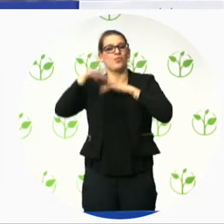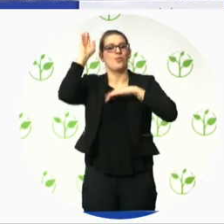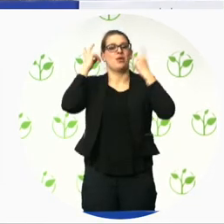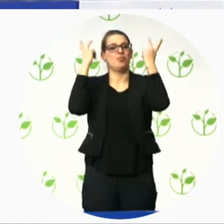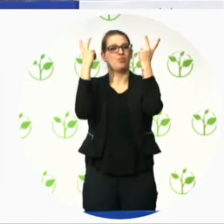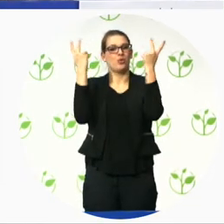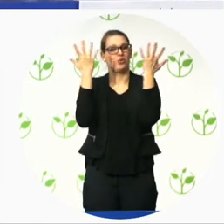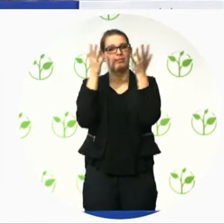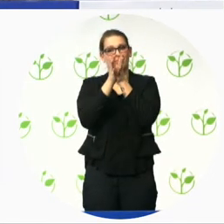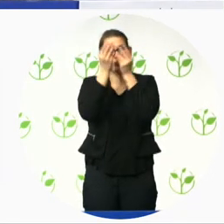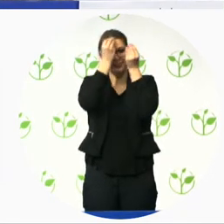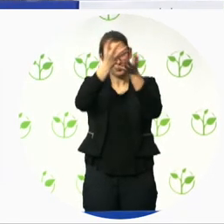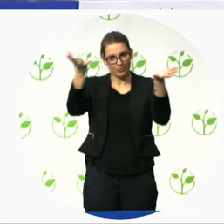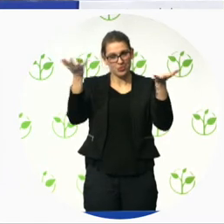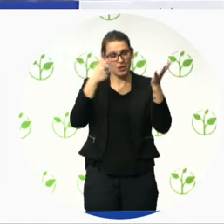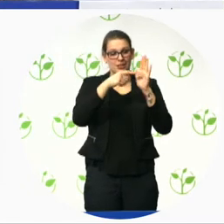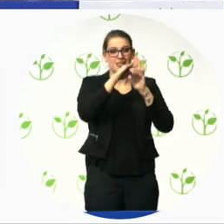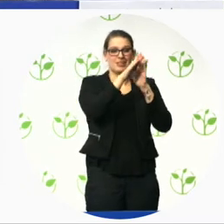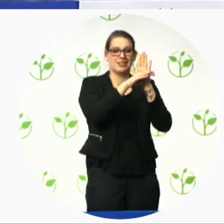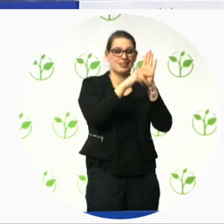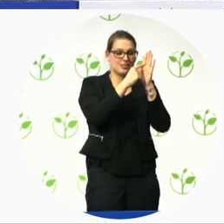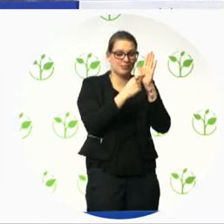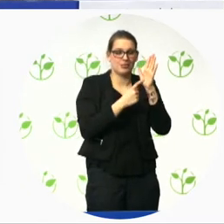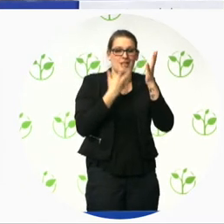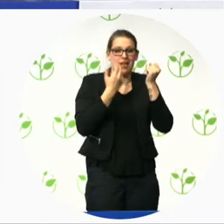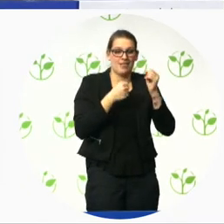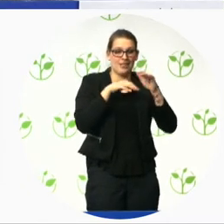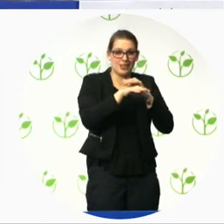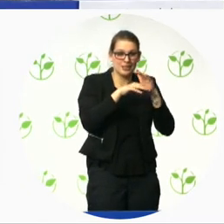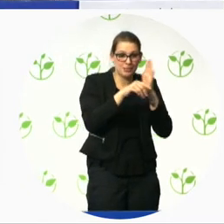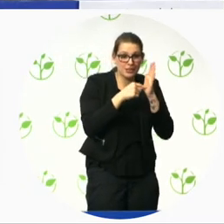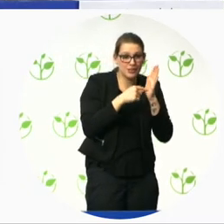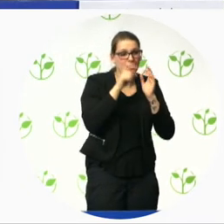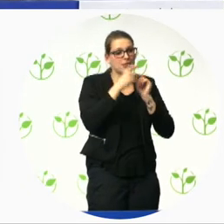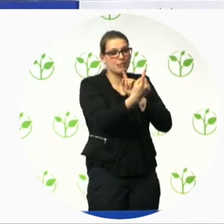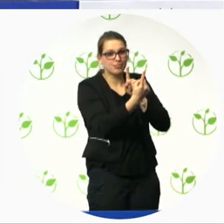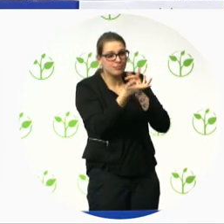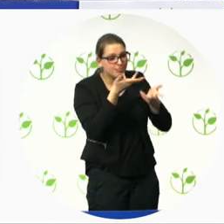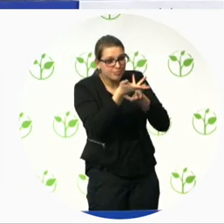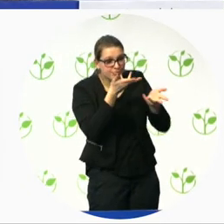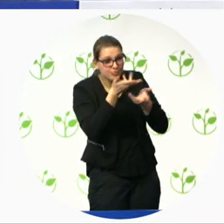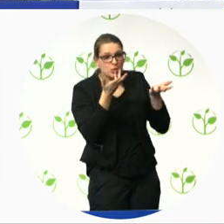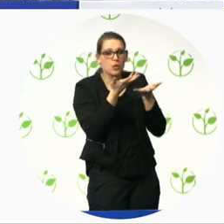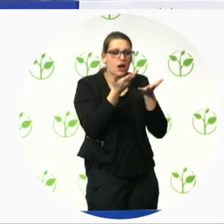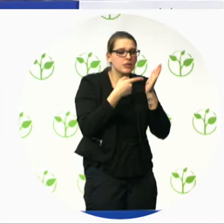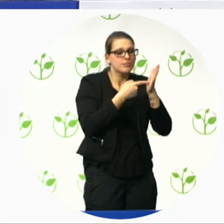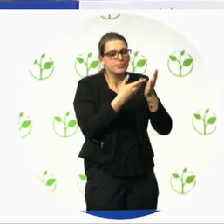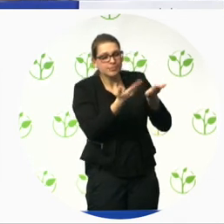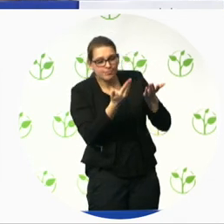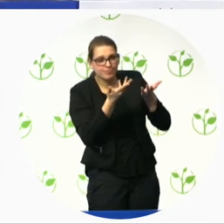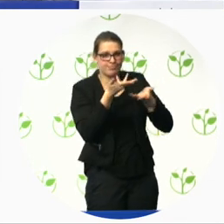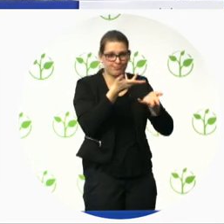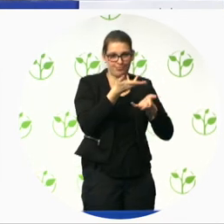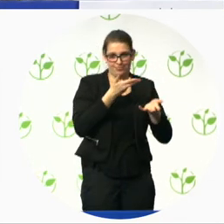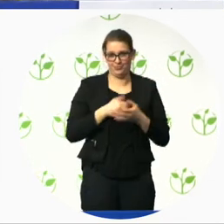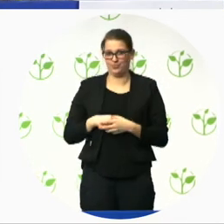U.S. access board and so forth which can really give you some good examples of what is happening sorry yes of course you can